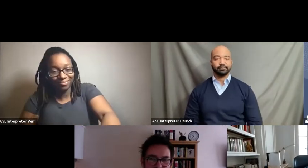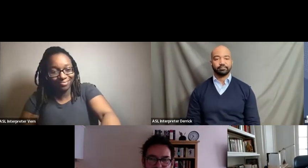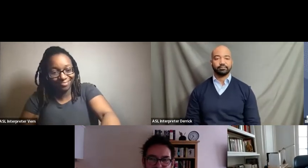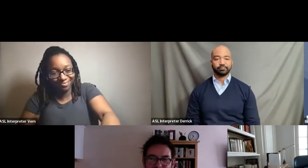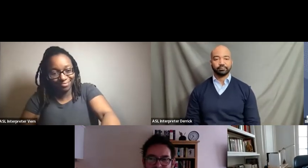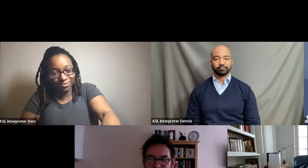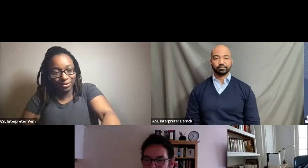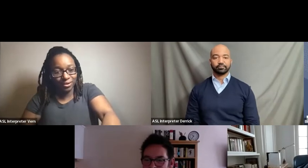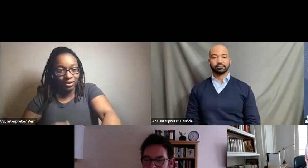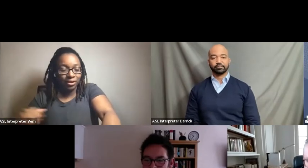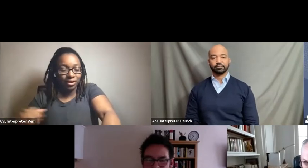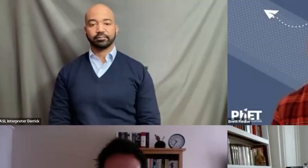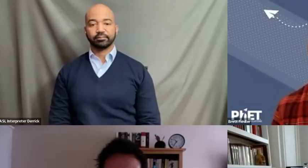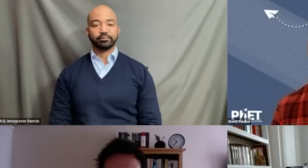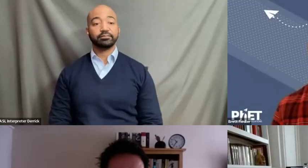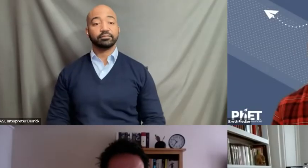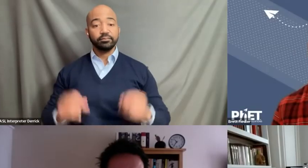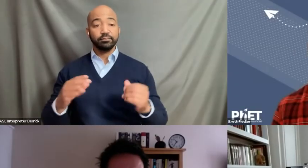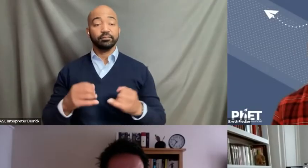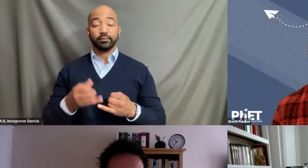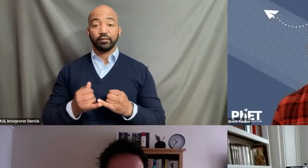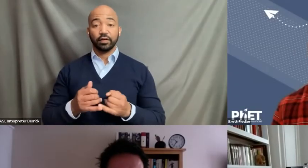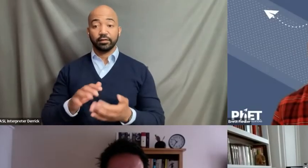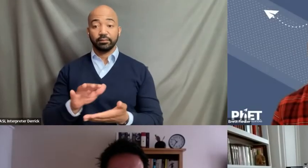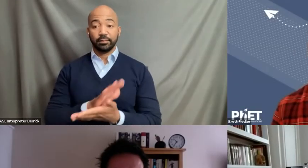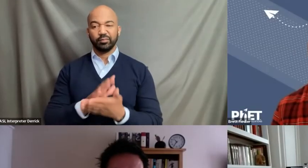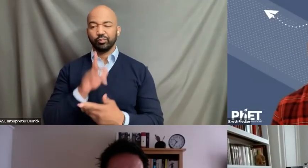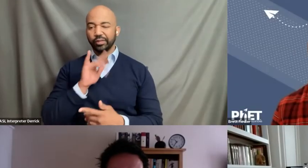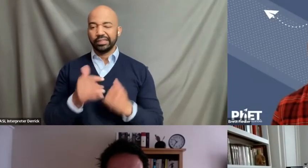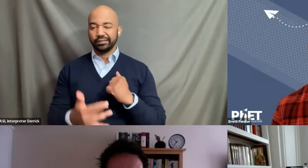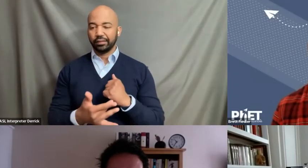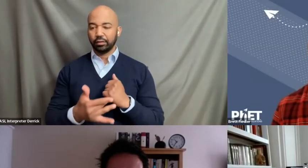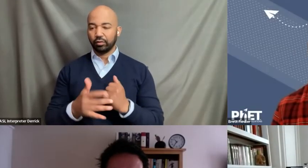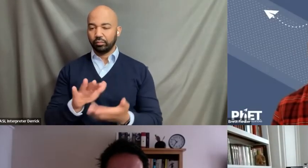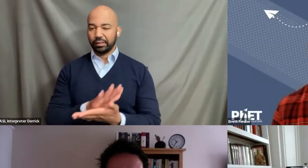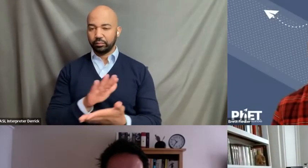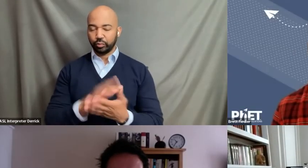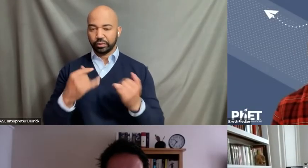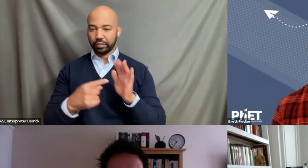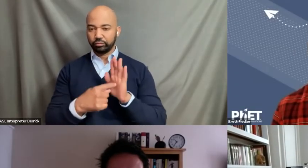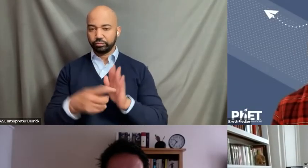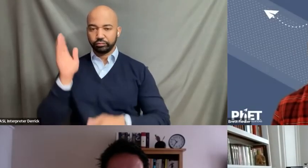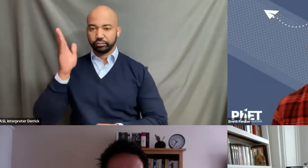Um, right. So the final paper is actually a technical paper and it is,